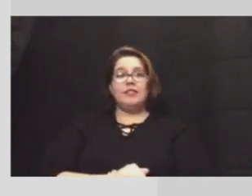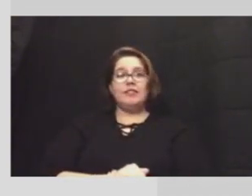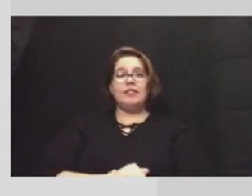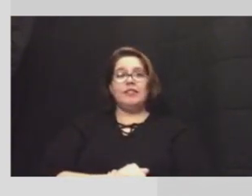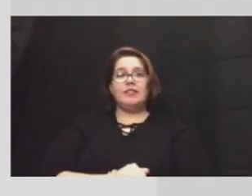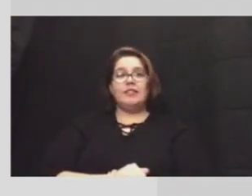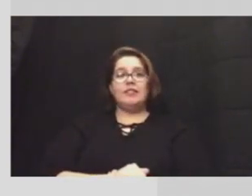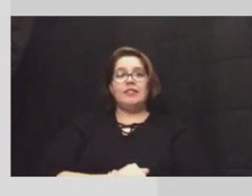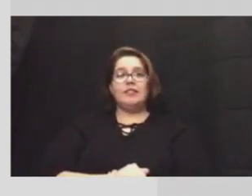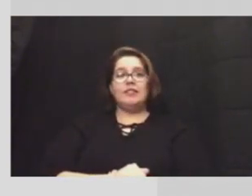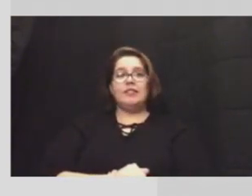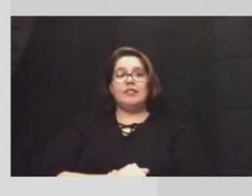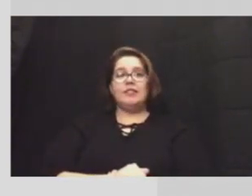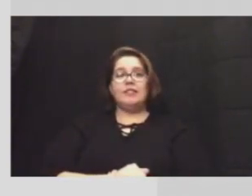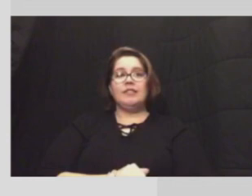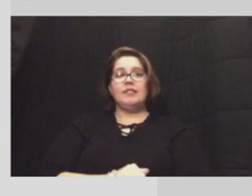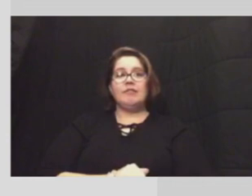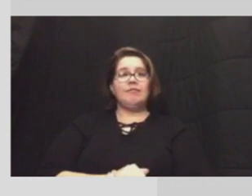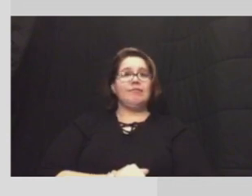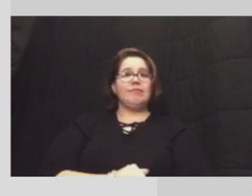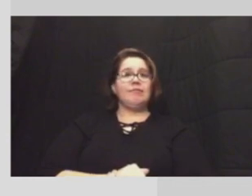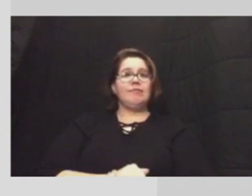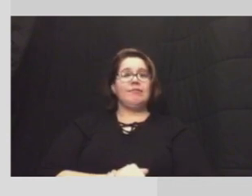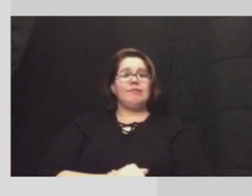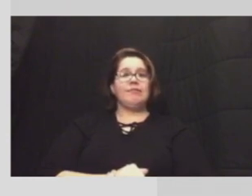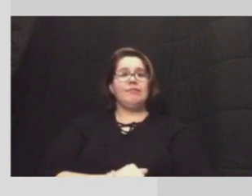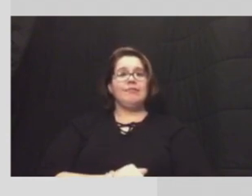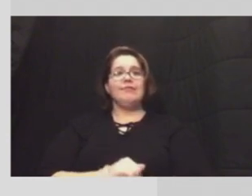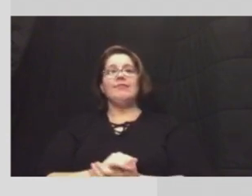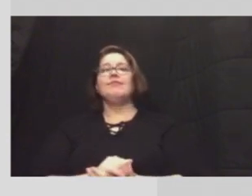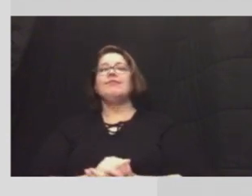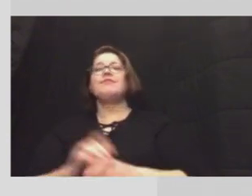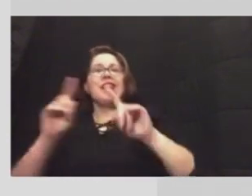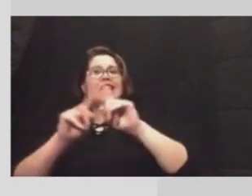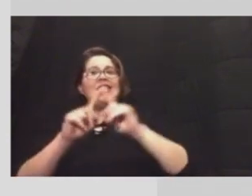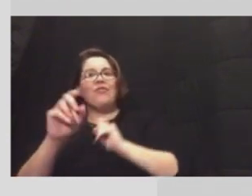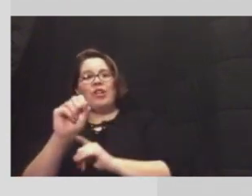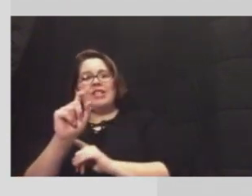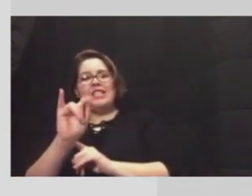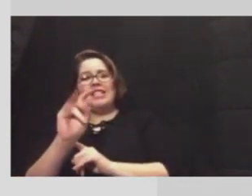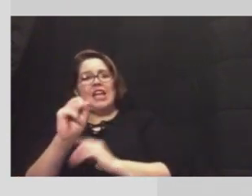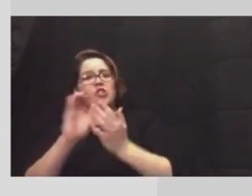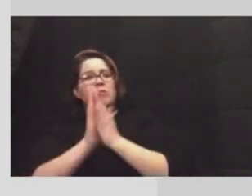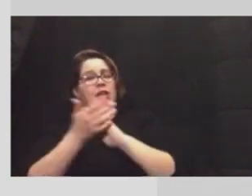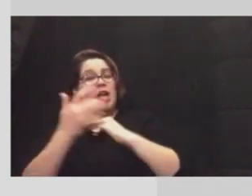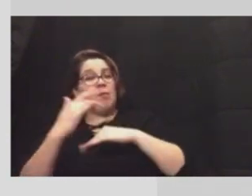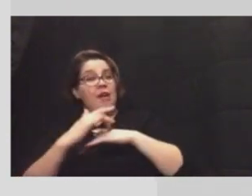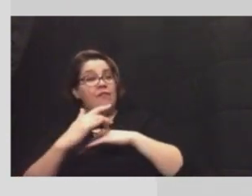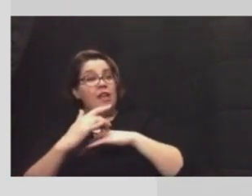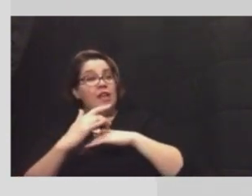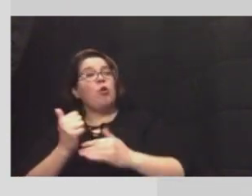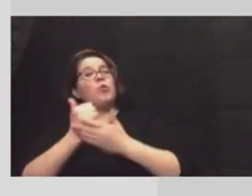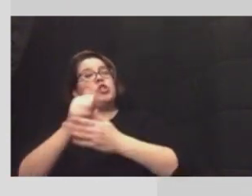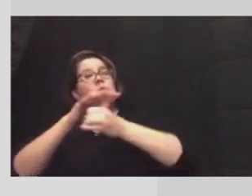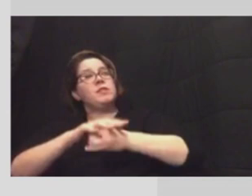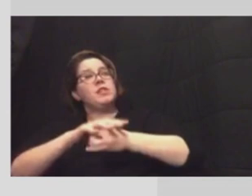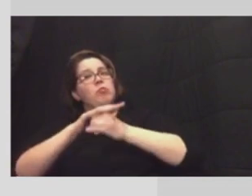and that'll come up different stations come online which helps us uh bring that up